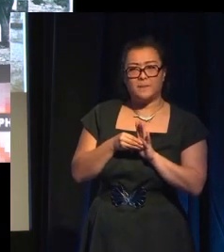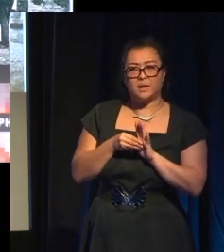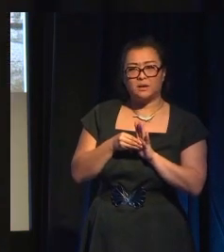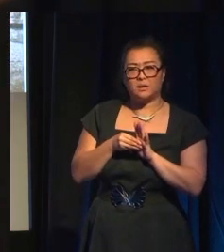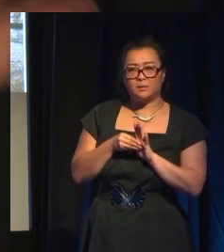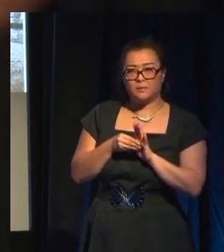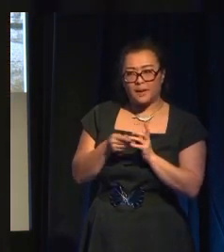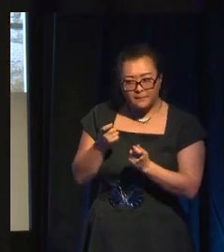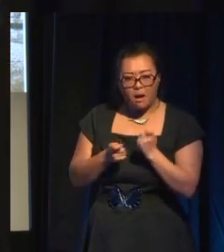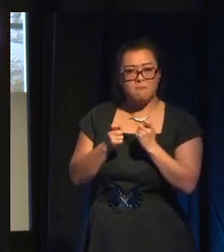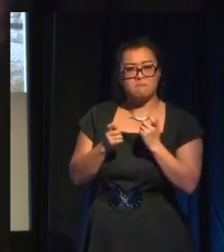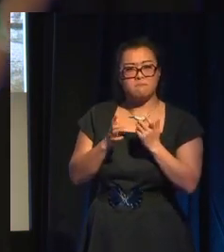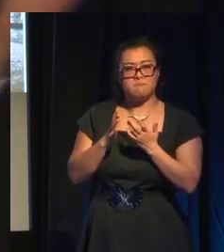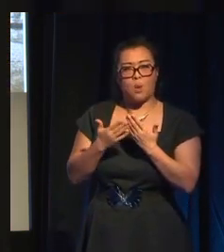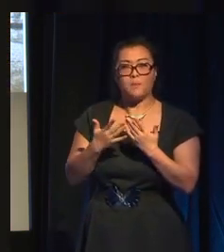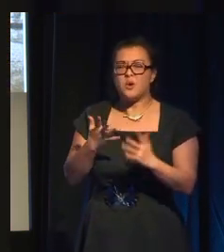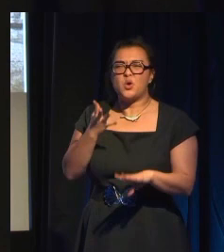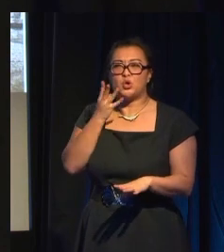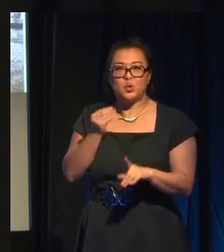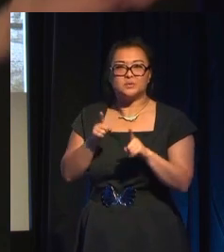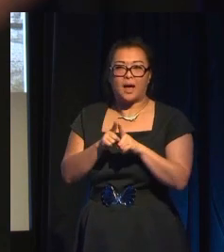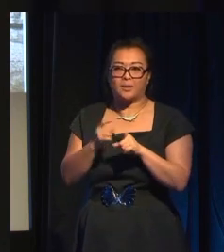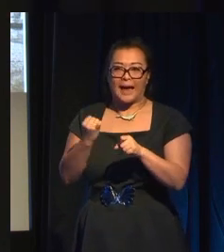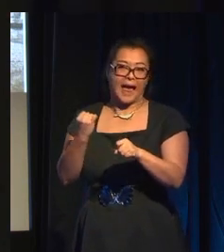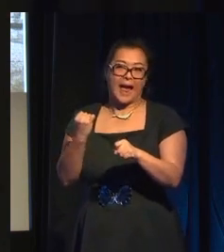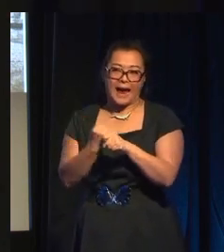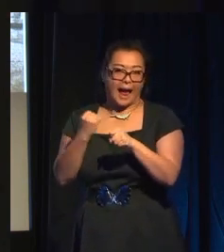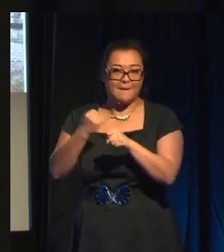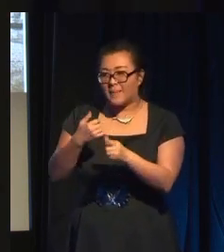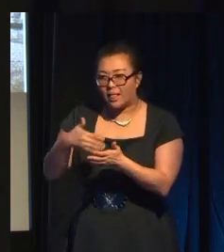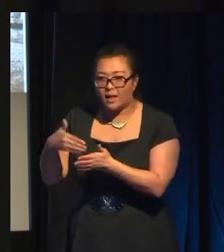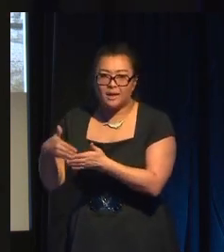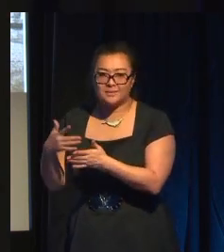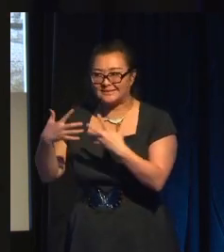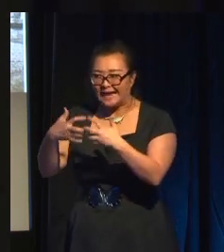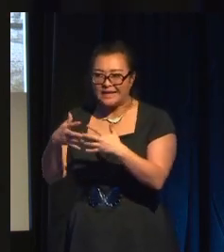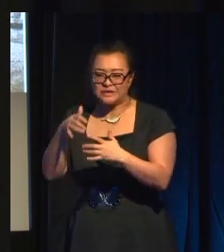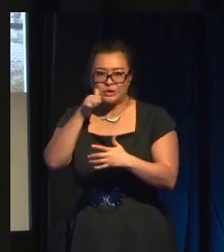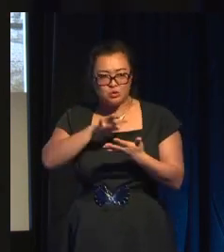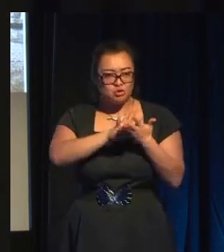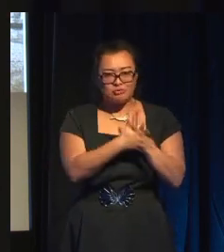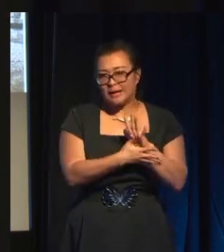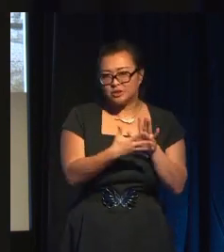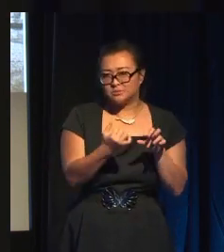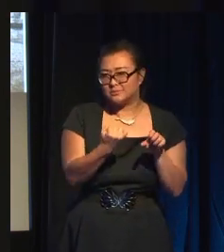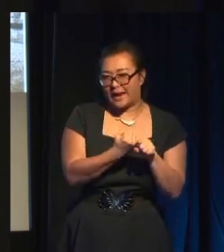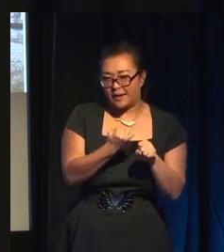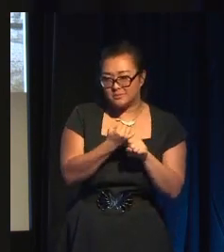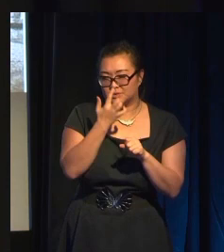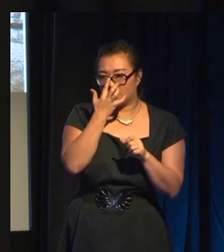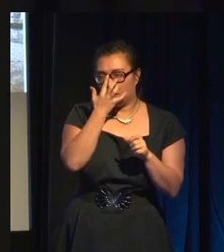use their gambling, you know, techniques and make trash games as a service game and, you know.